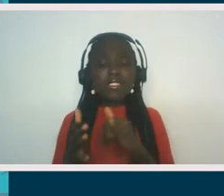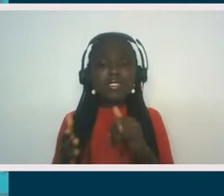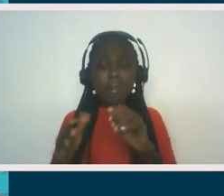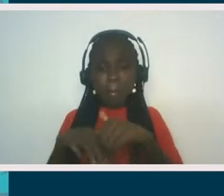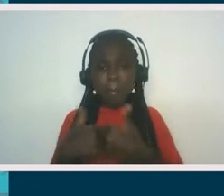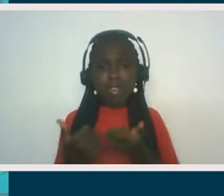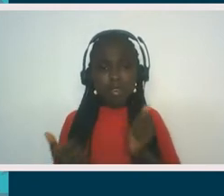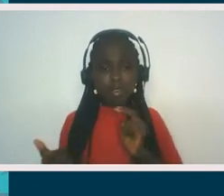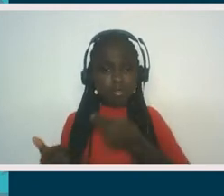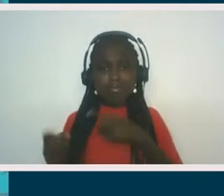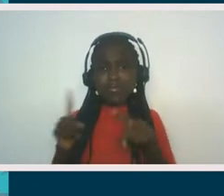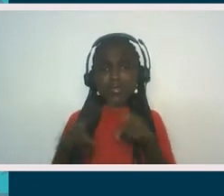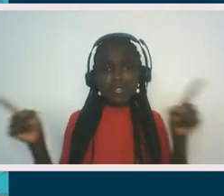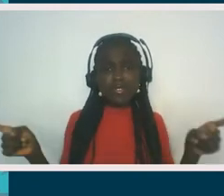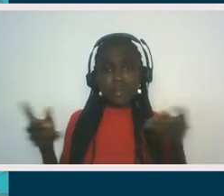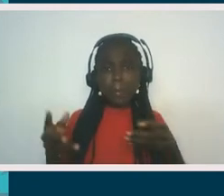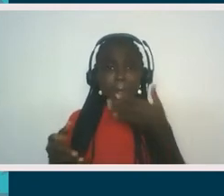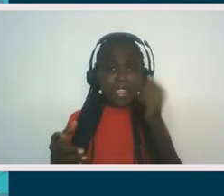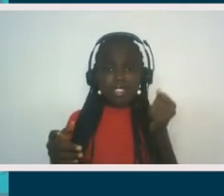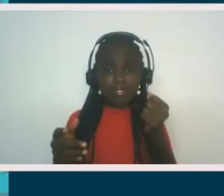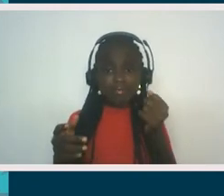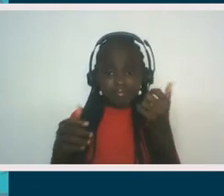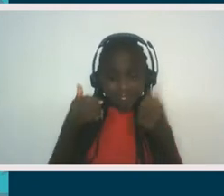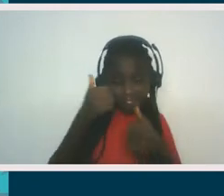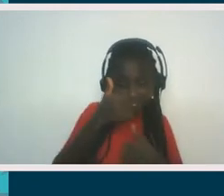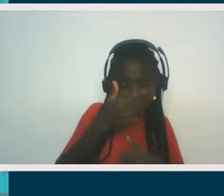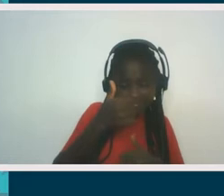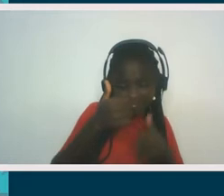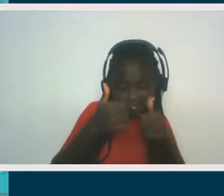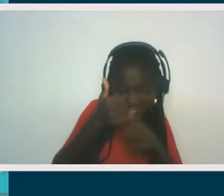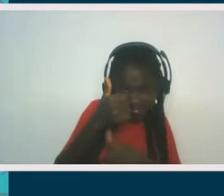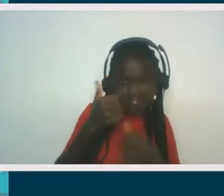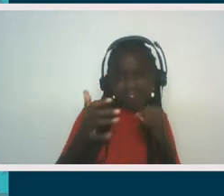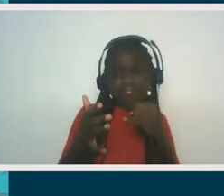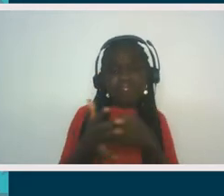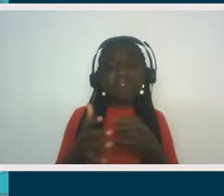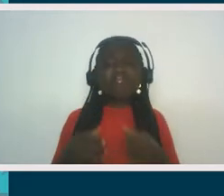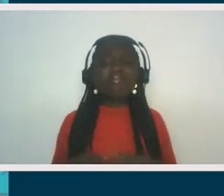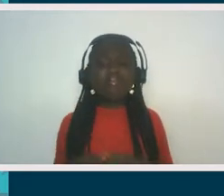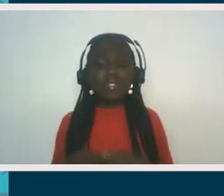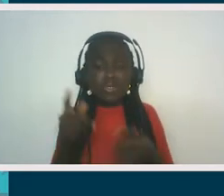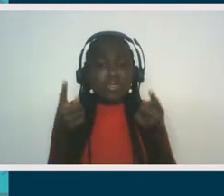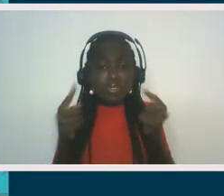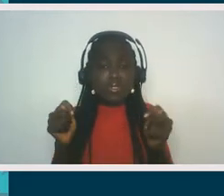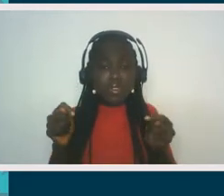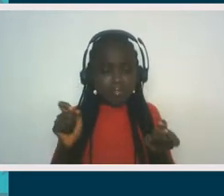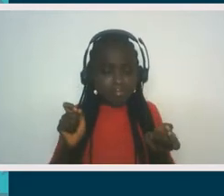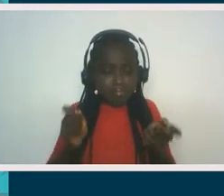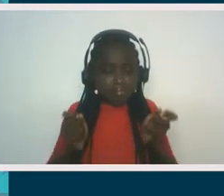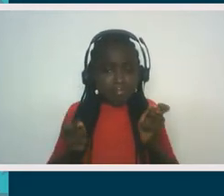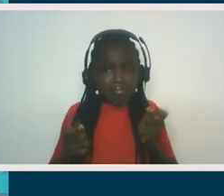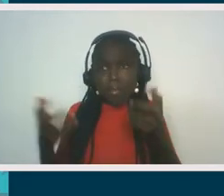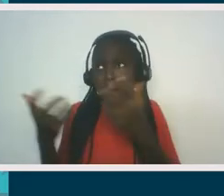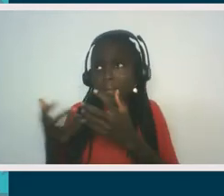Um, if you show up to these places and you put on the best show, um, you become the most agreeable,